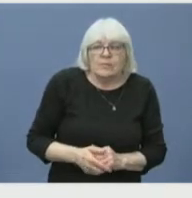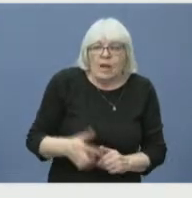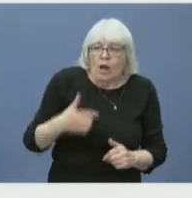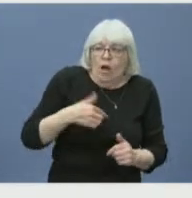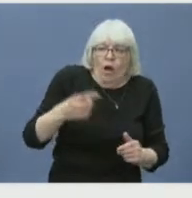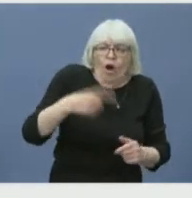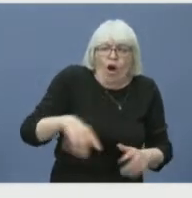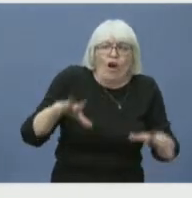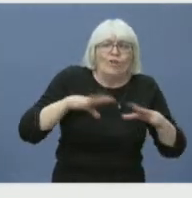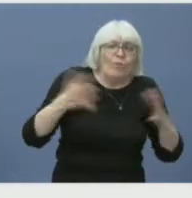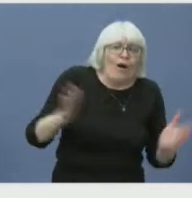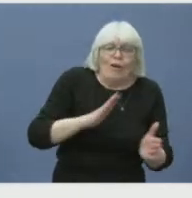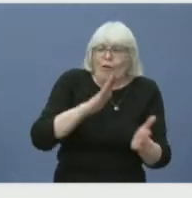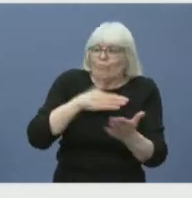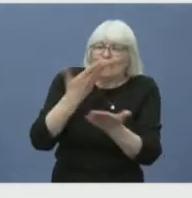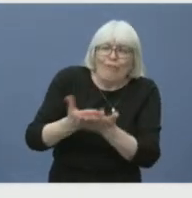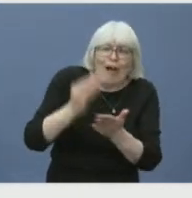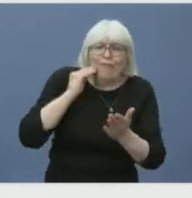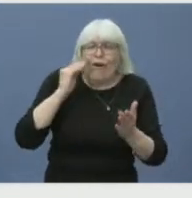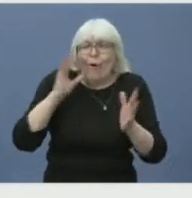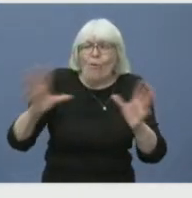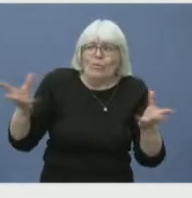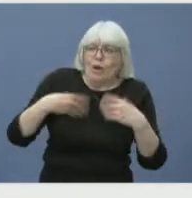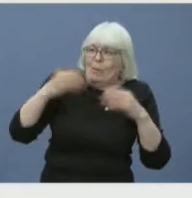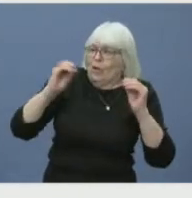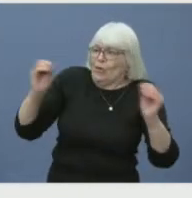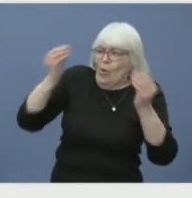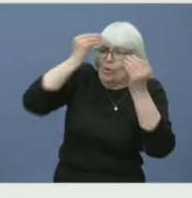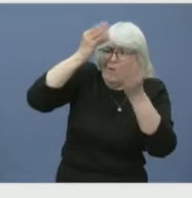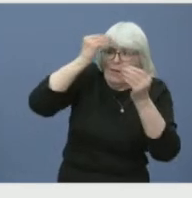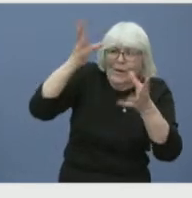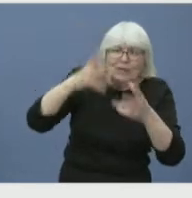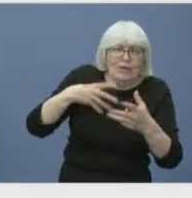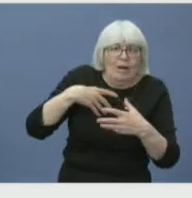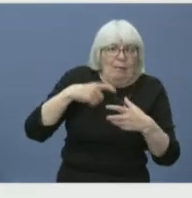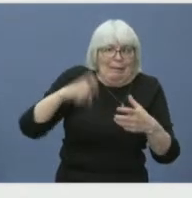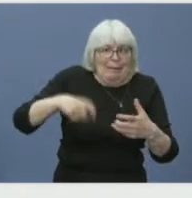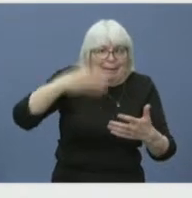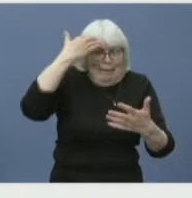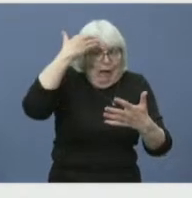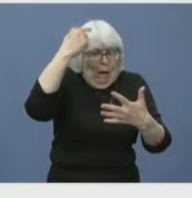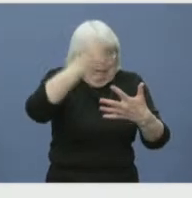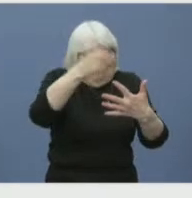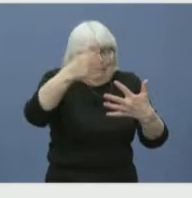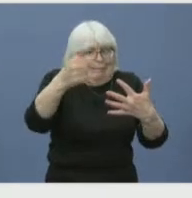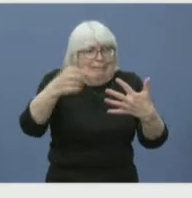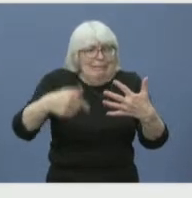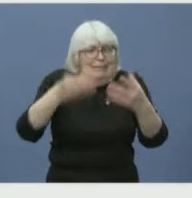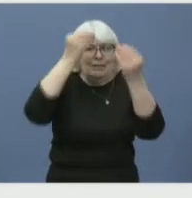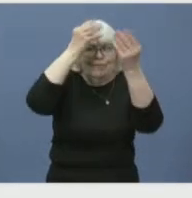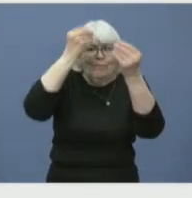home without the information that they need. Warden Nickerson, did you want to add anything to that?